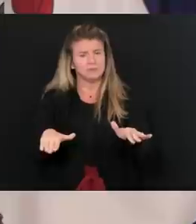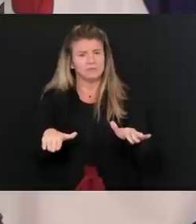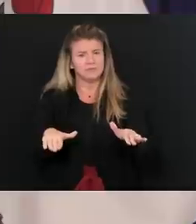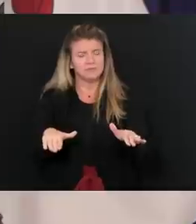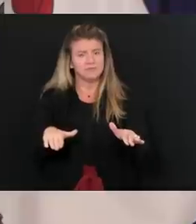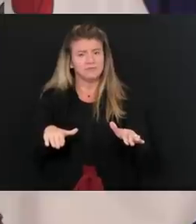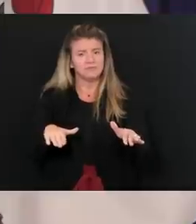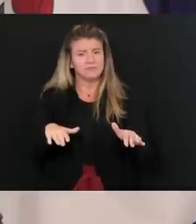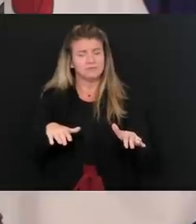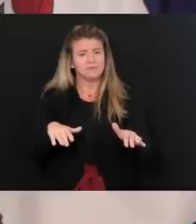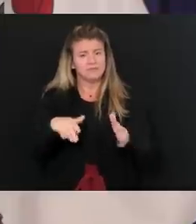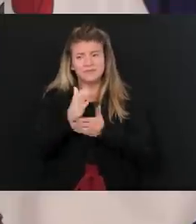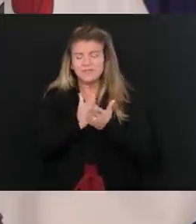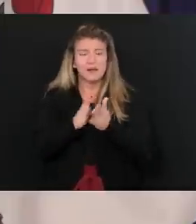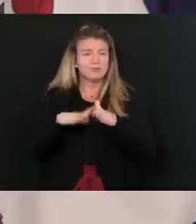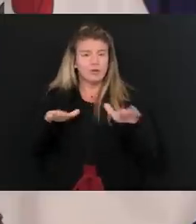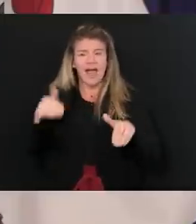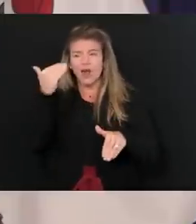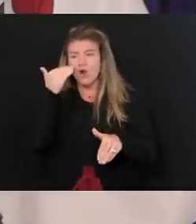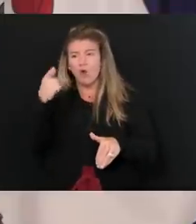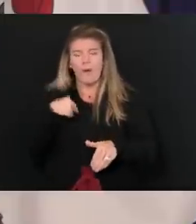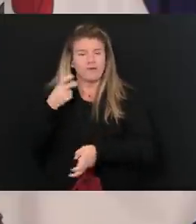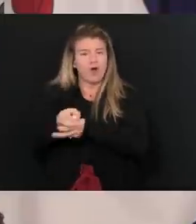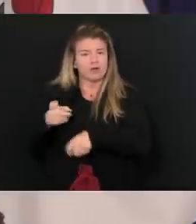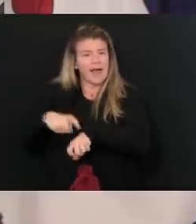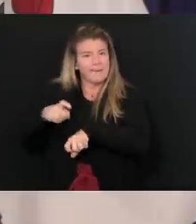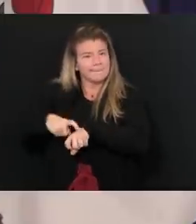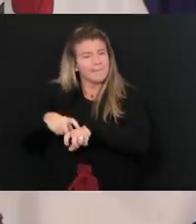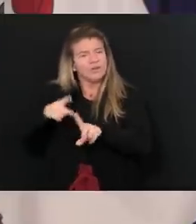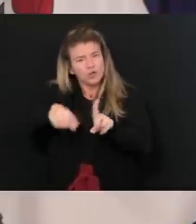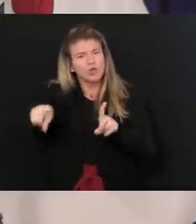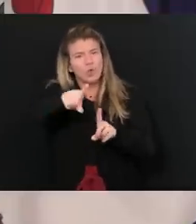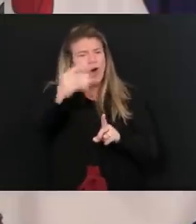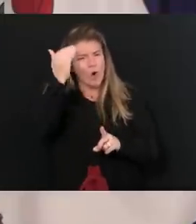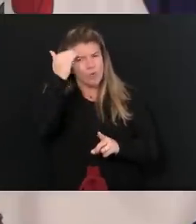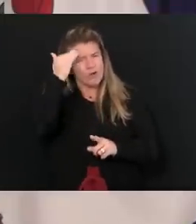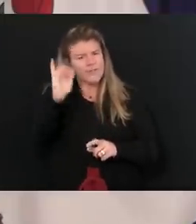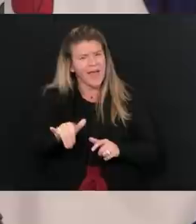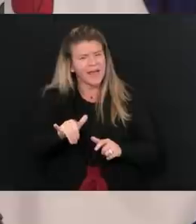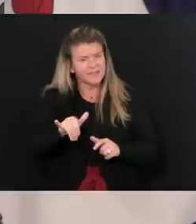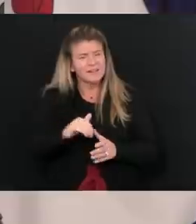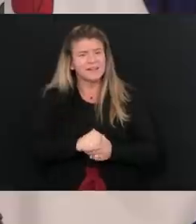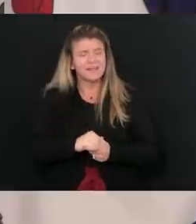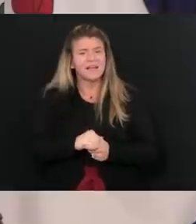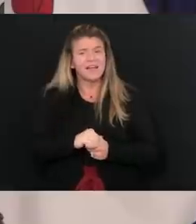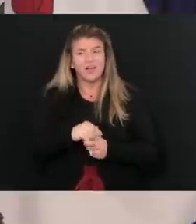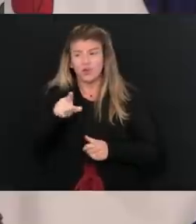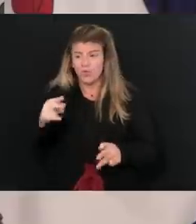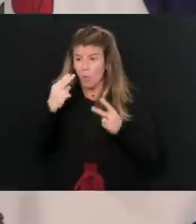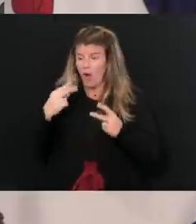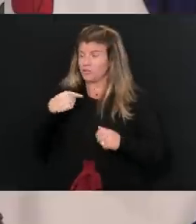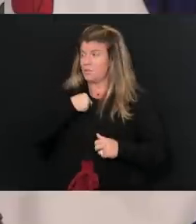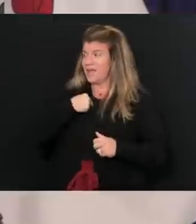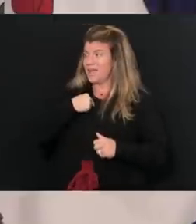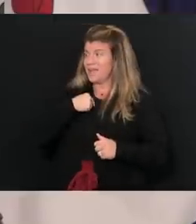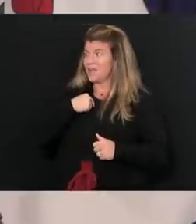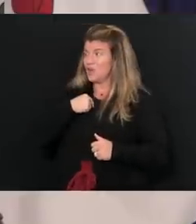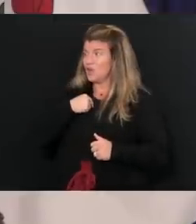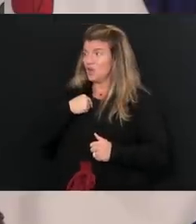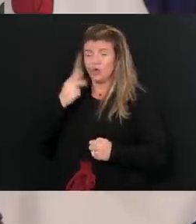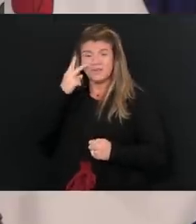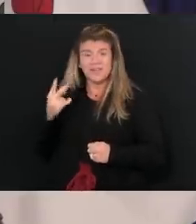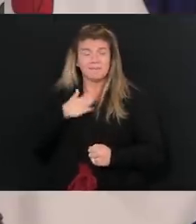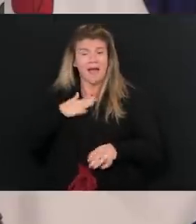that are having a tough way to go and their families, a tough way to go. You know that. I mean, people know that from, from watching me and watching my, my